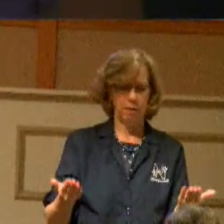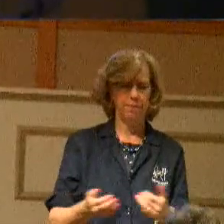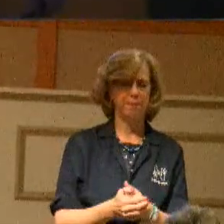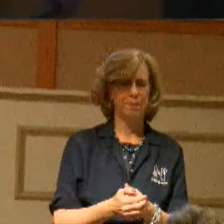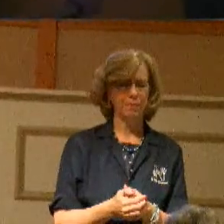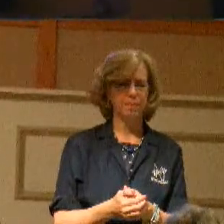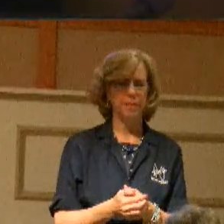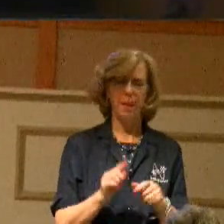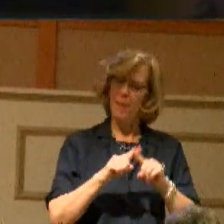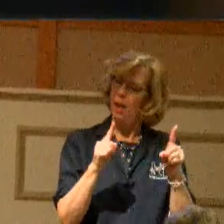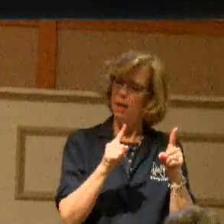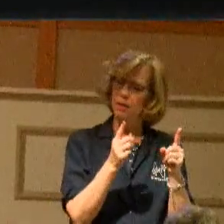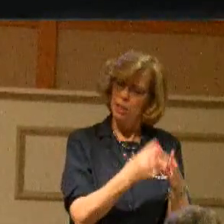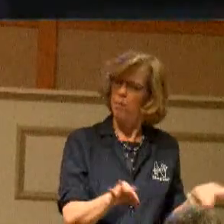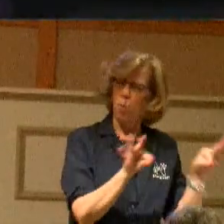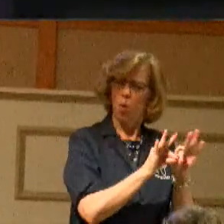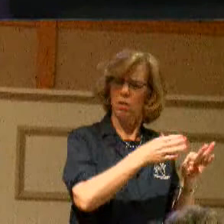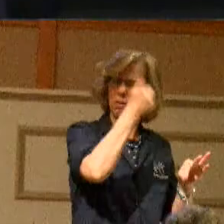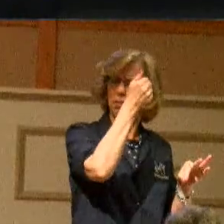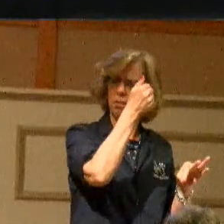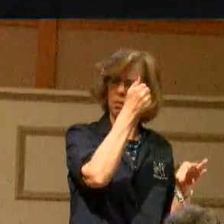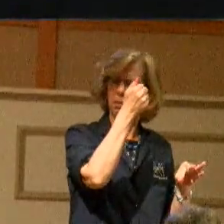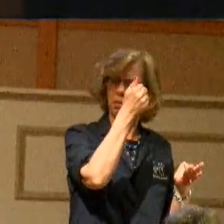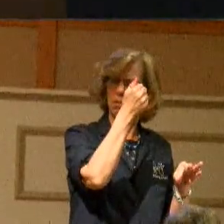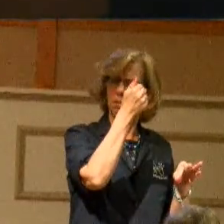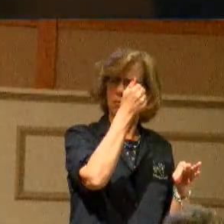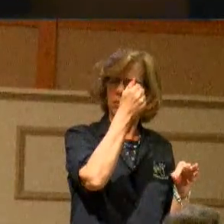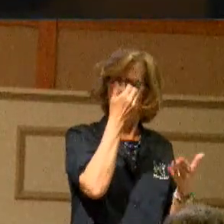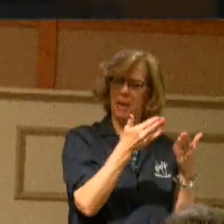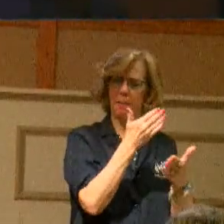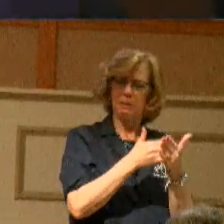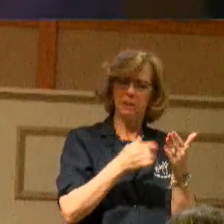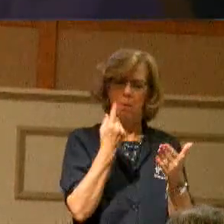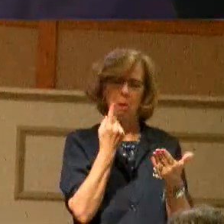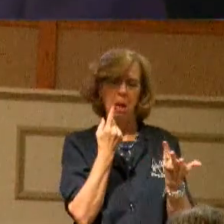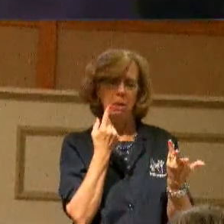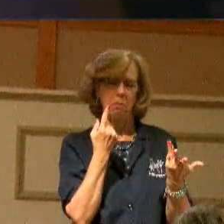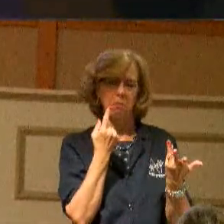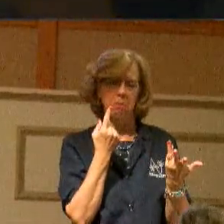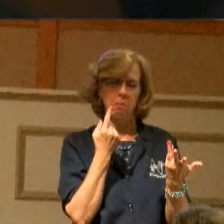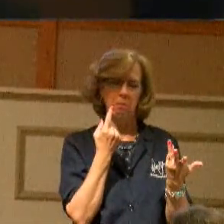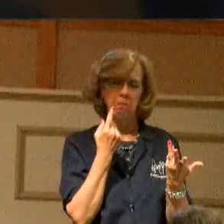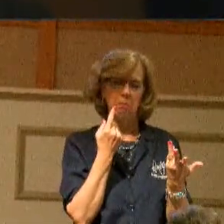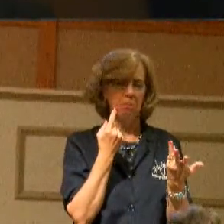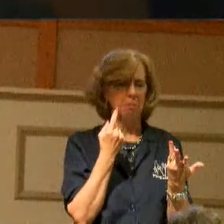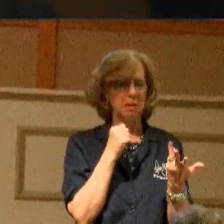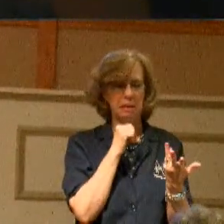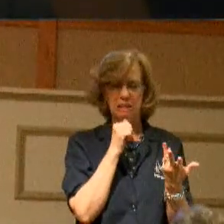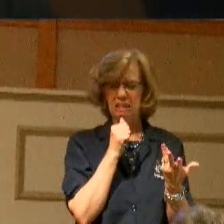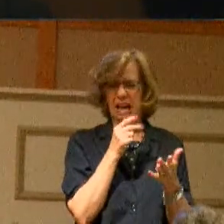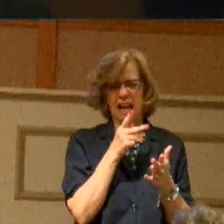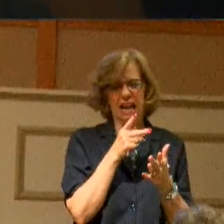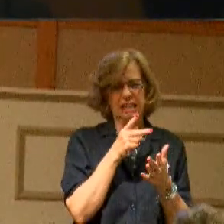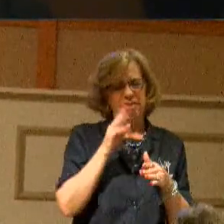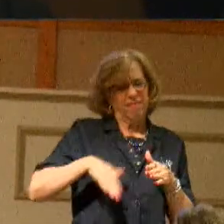More importantly than that, some person here is not part of God's family.